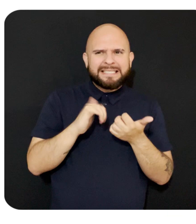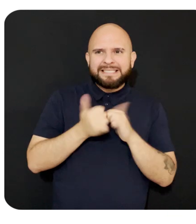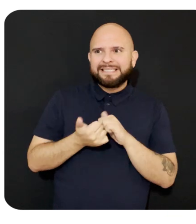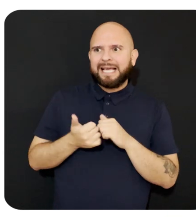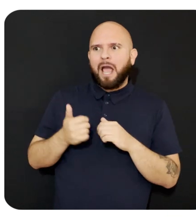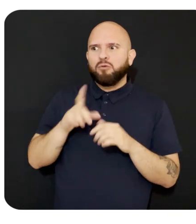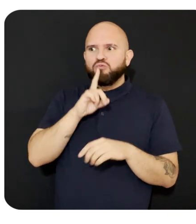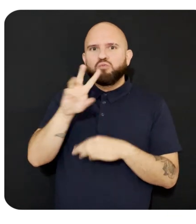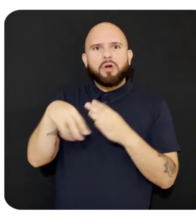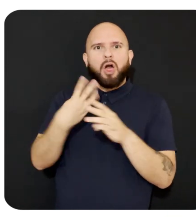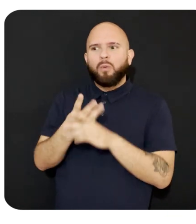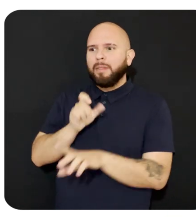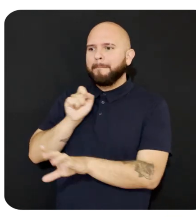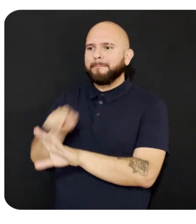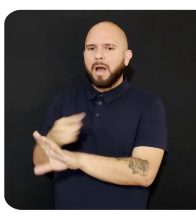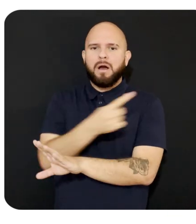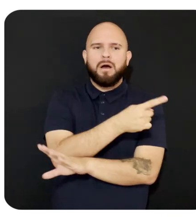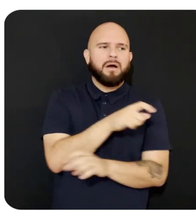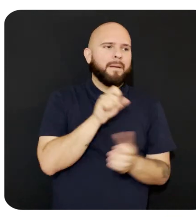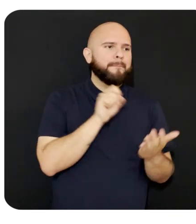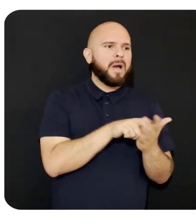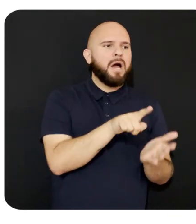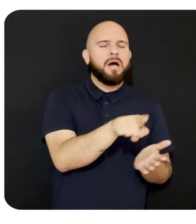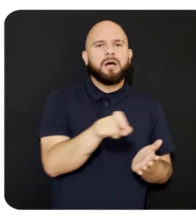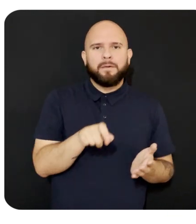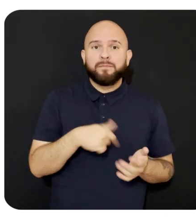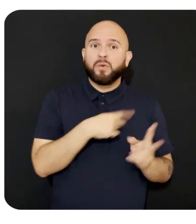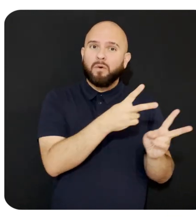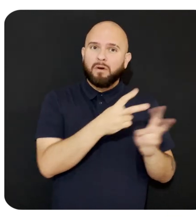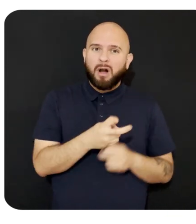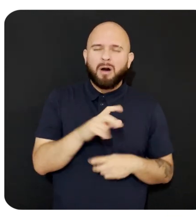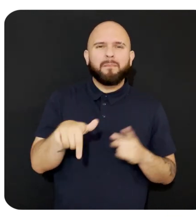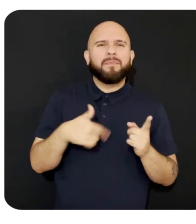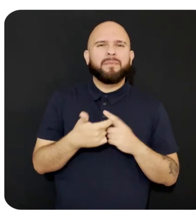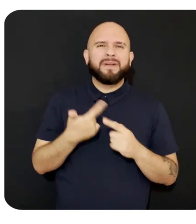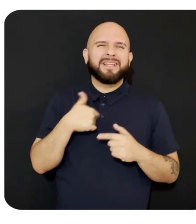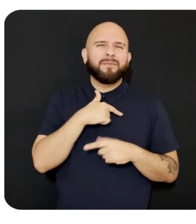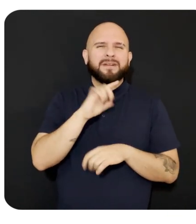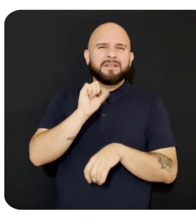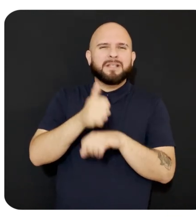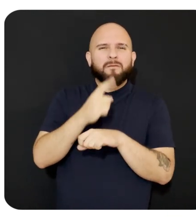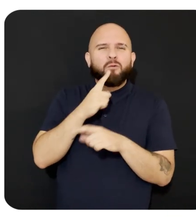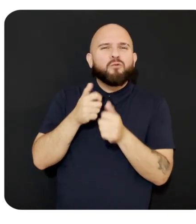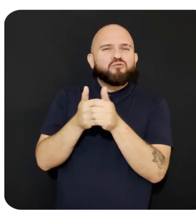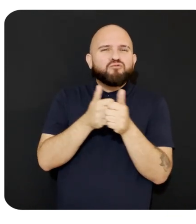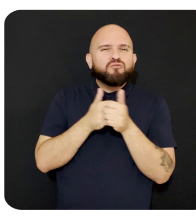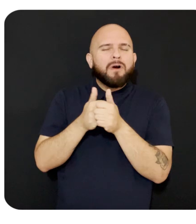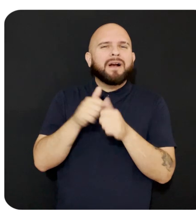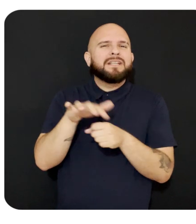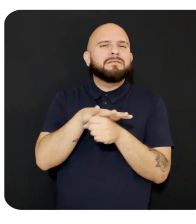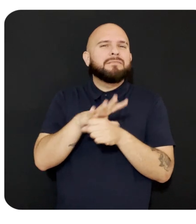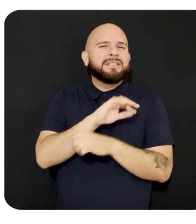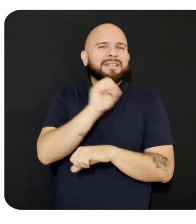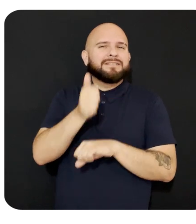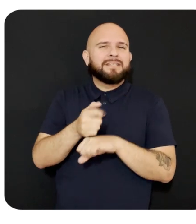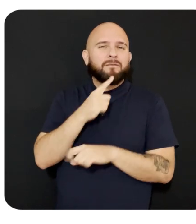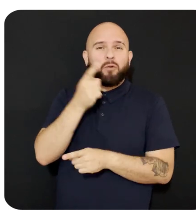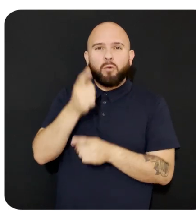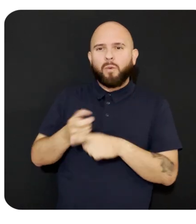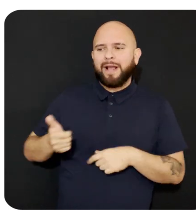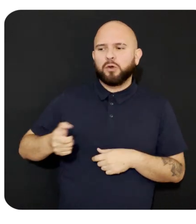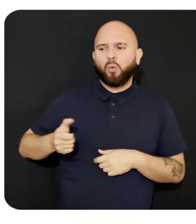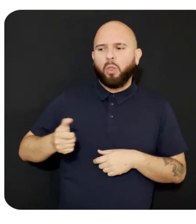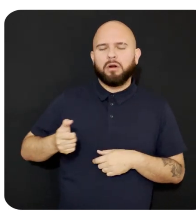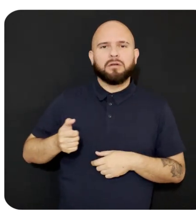After copying the bouncing ball manager, we will need to set up the transforms to the tracking space and place it on the right controller, where the grab button